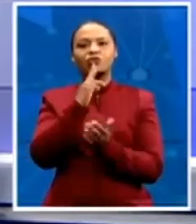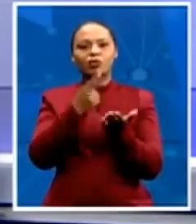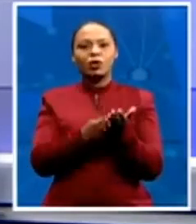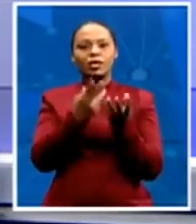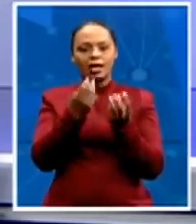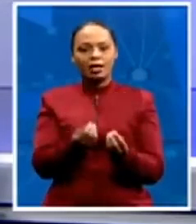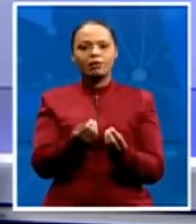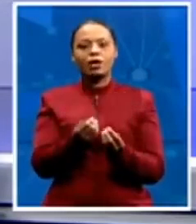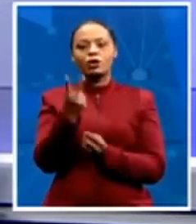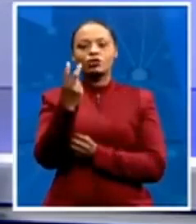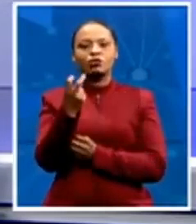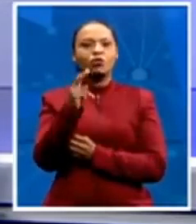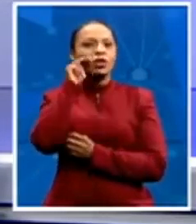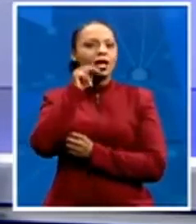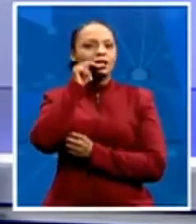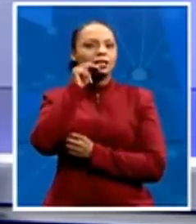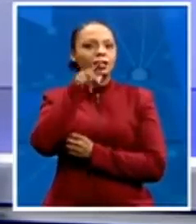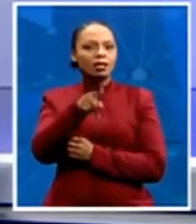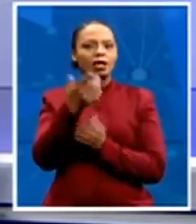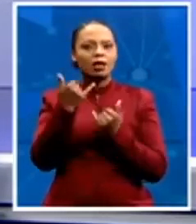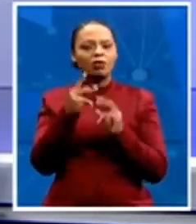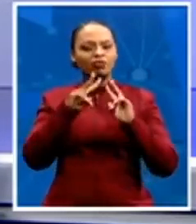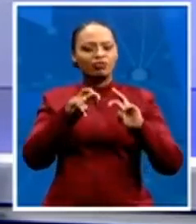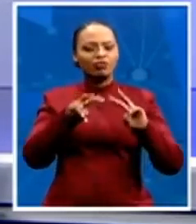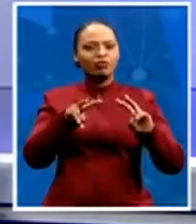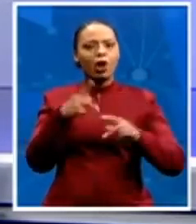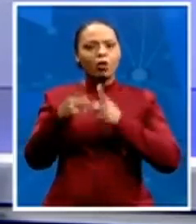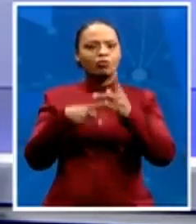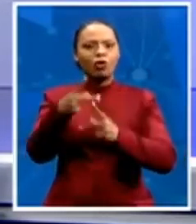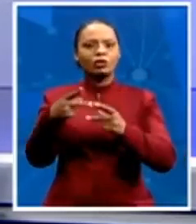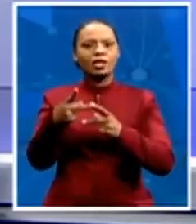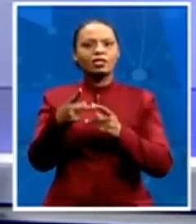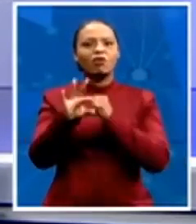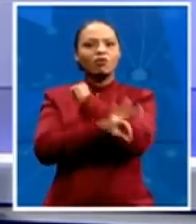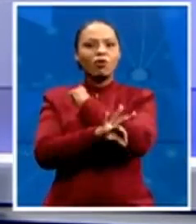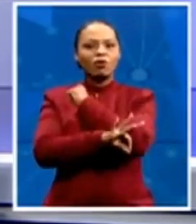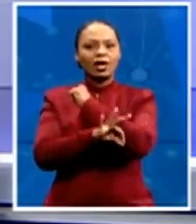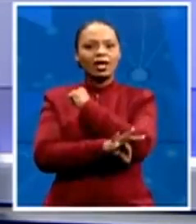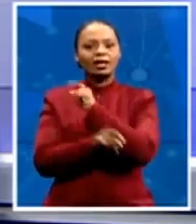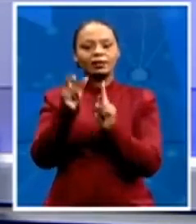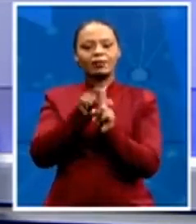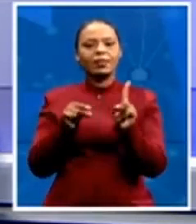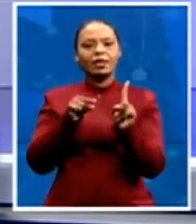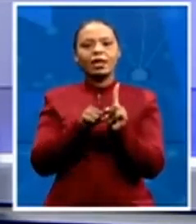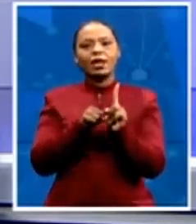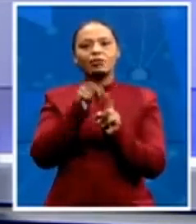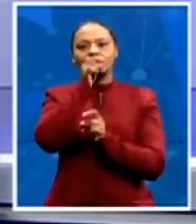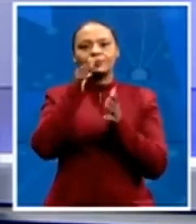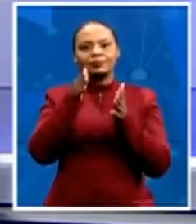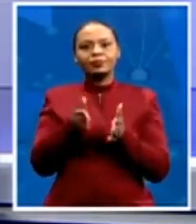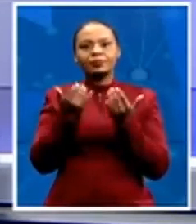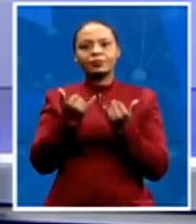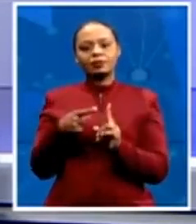repatriation process was our foreign editor, Sophie Mokwena. She joins us now live on the line for more. Sophie, very good